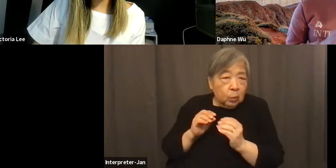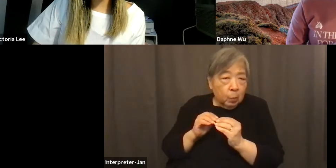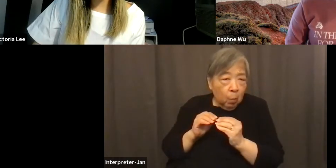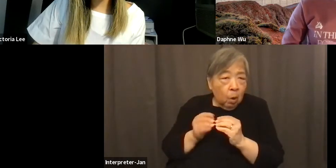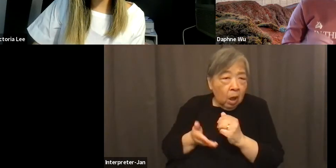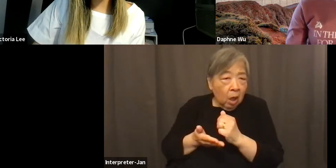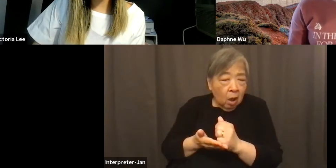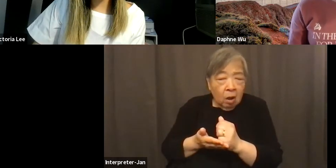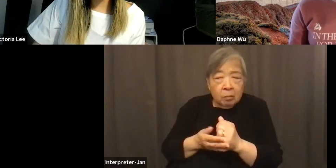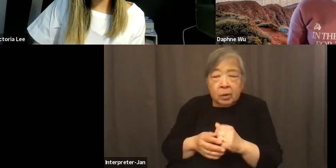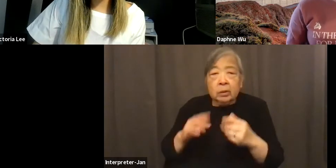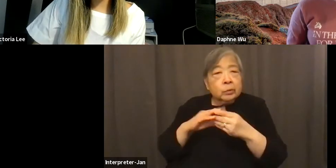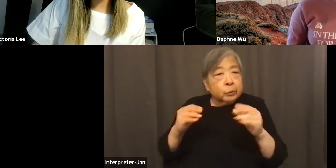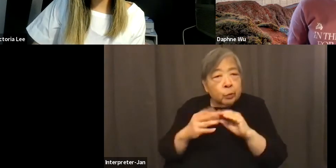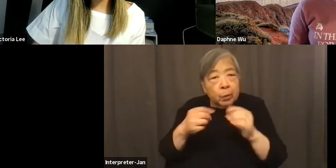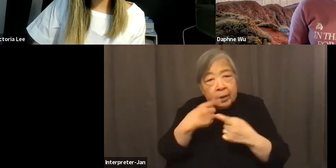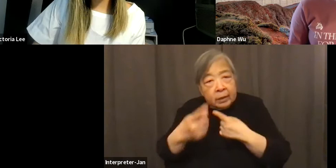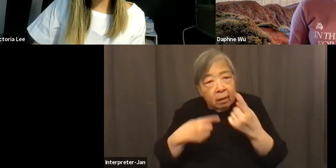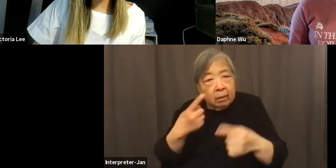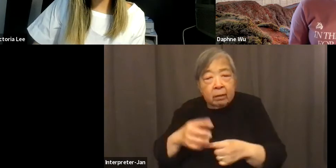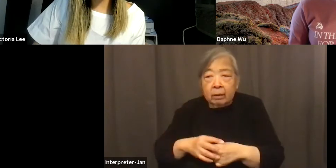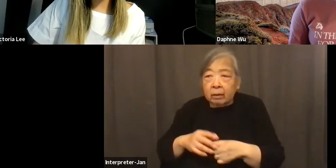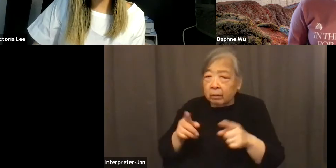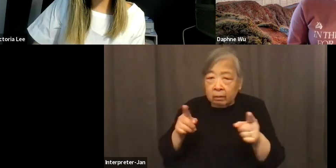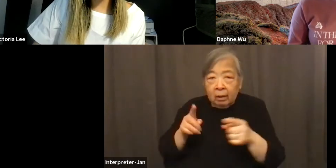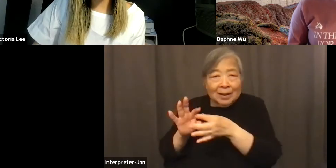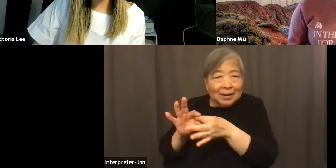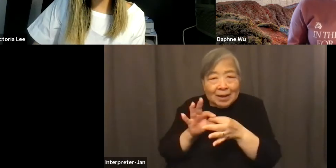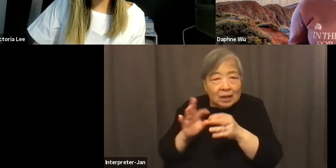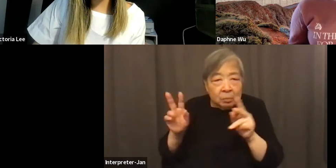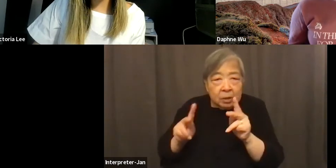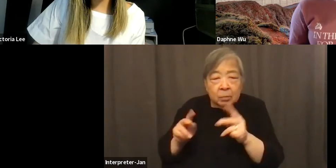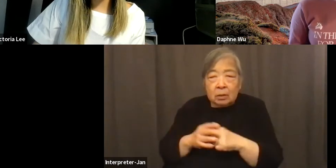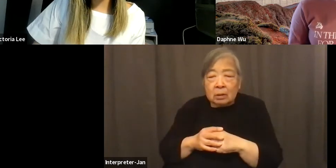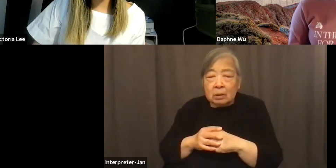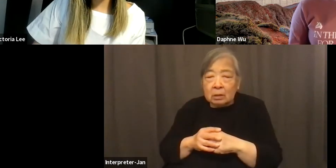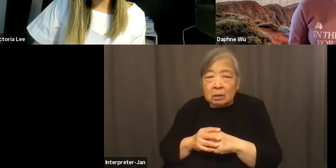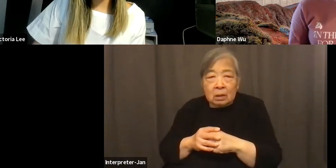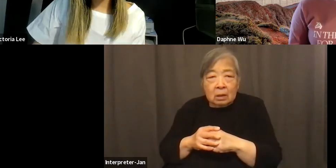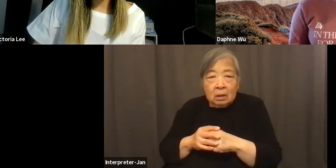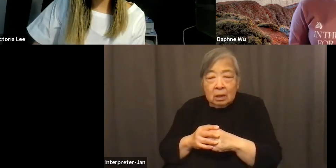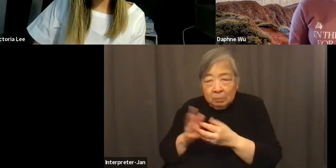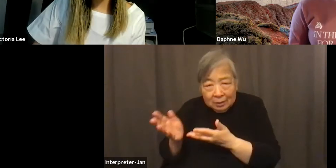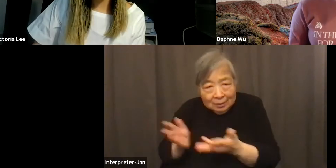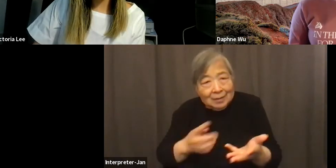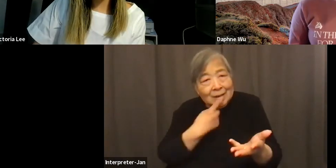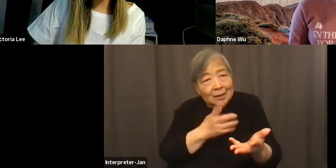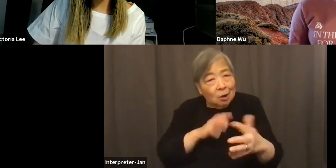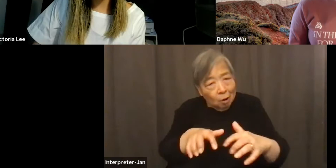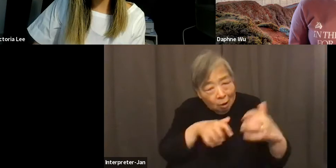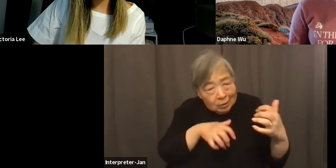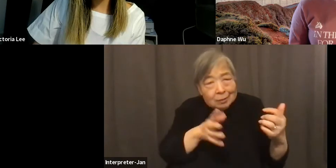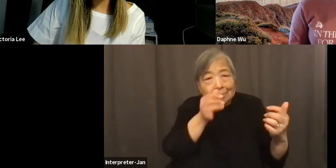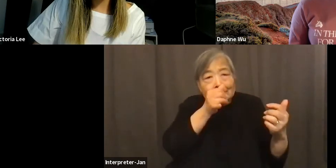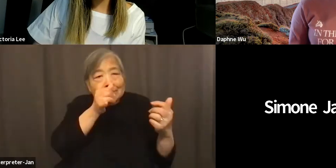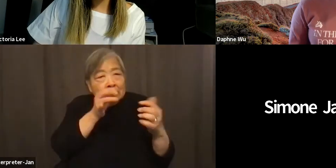you know, storytelling, connecting folks, bringing a bit of the urgency to our audience, to come and support these